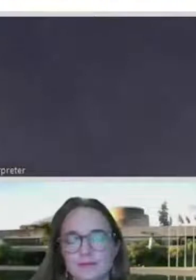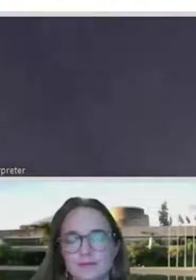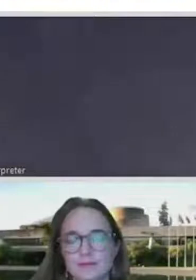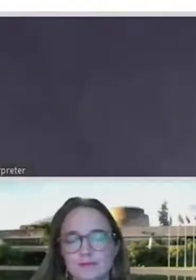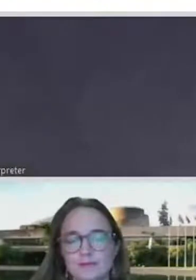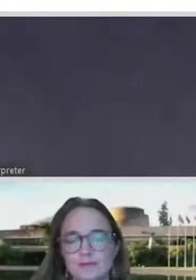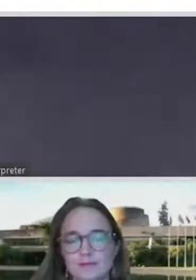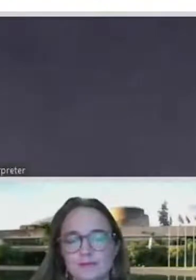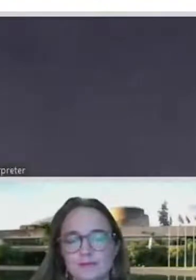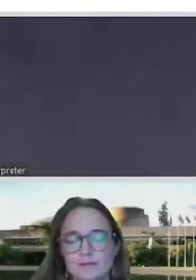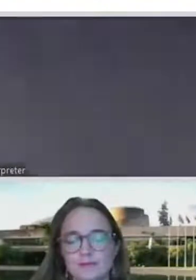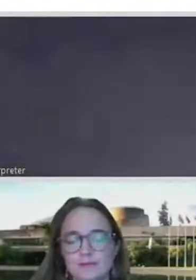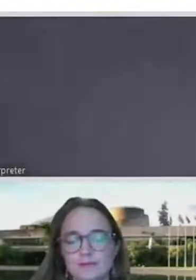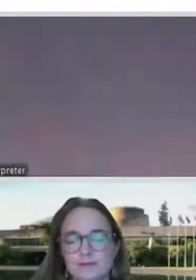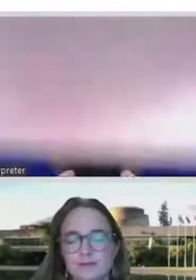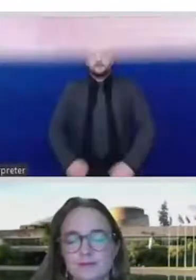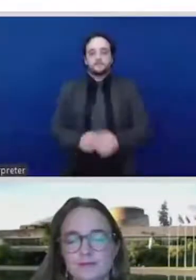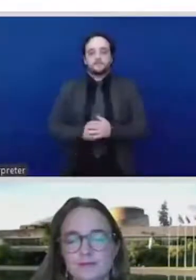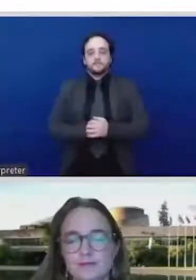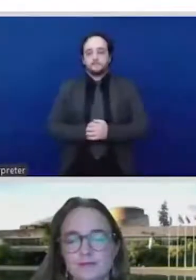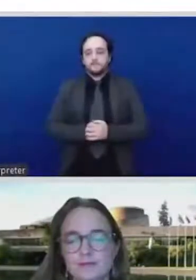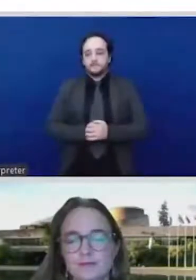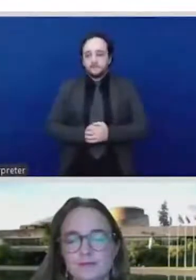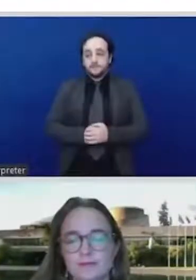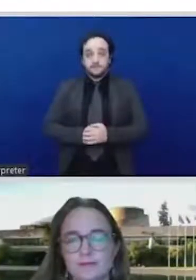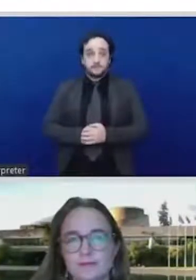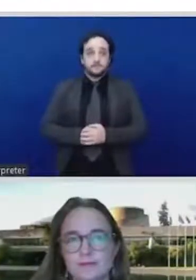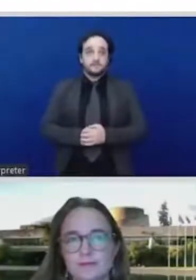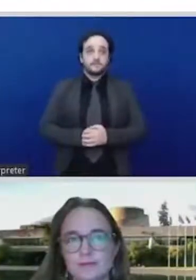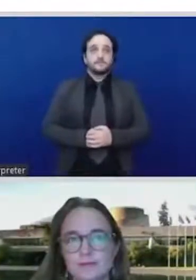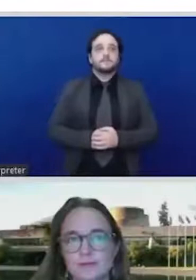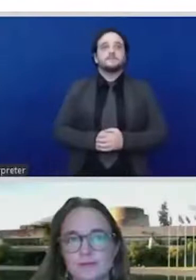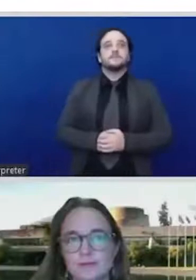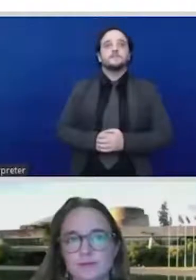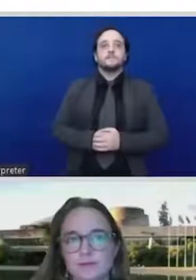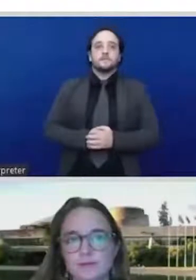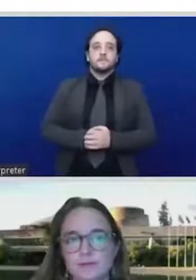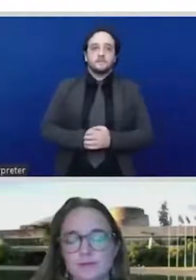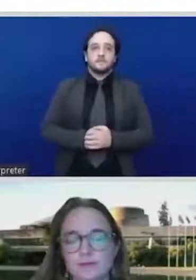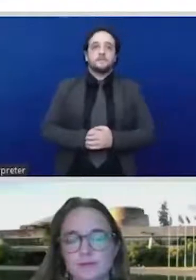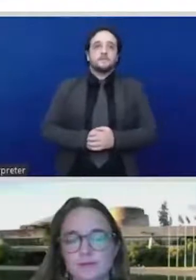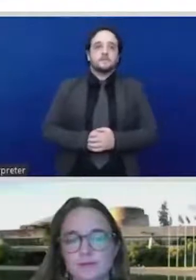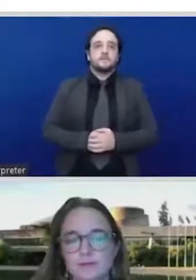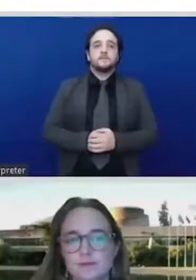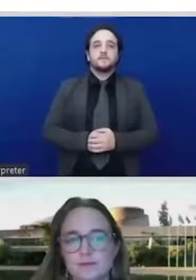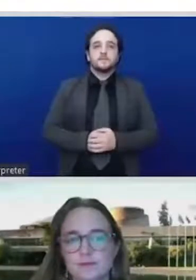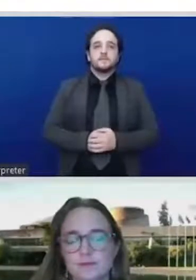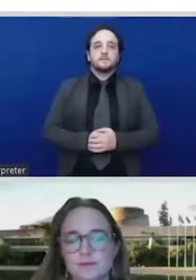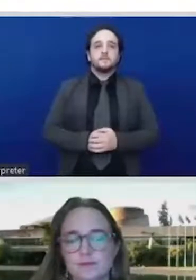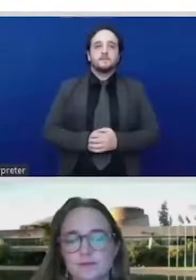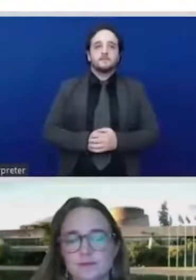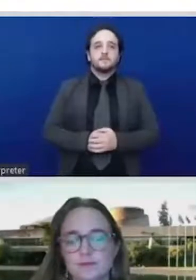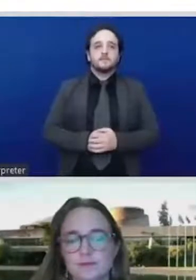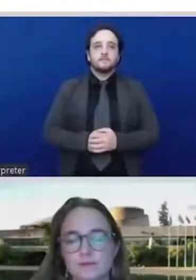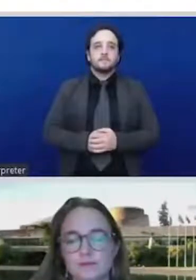yet. And hopefully, I think that from the lessons that we are hearing today from the different members of